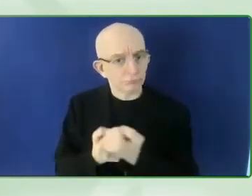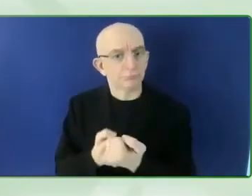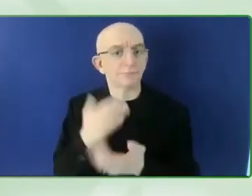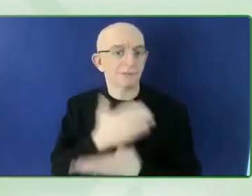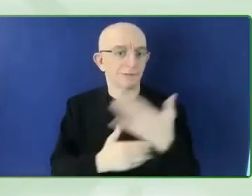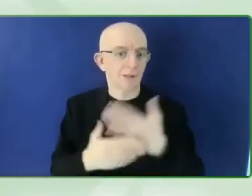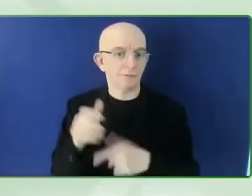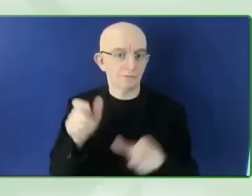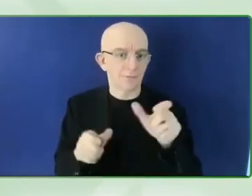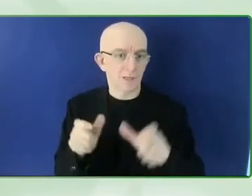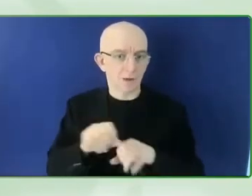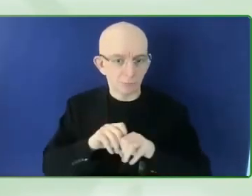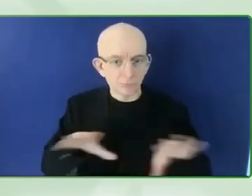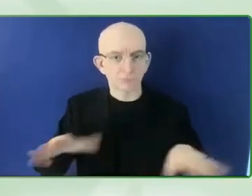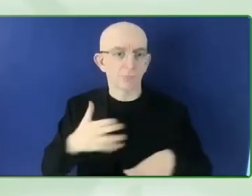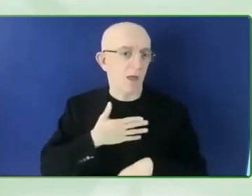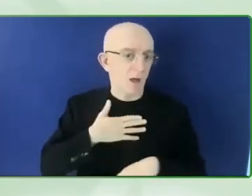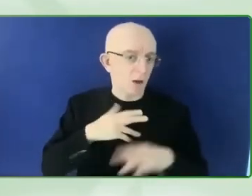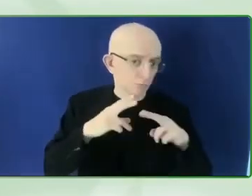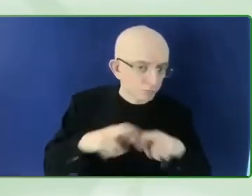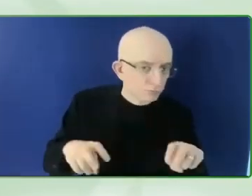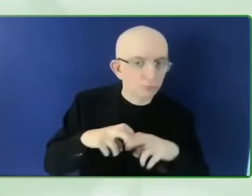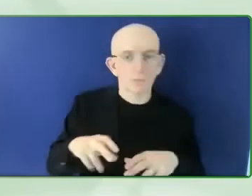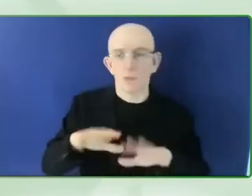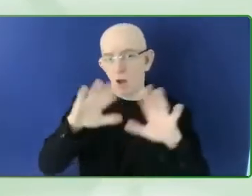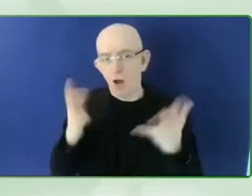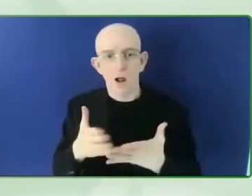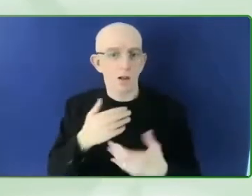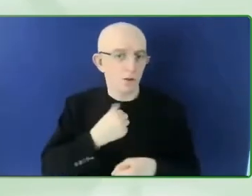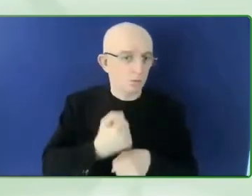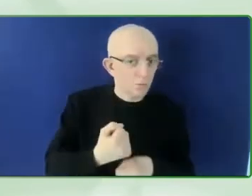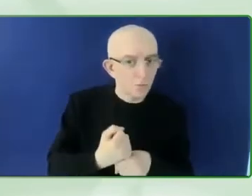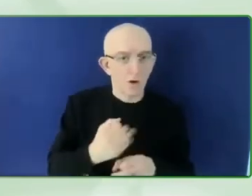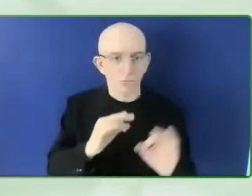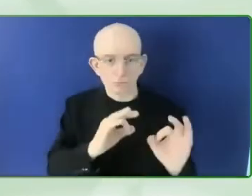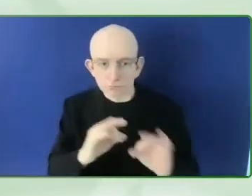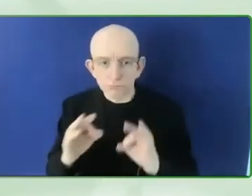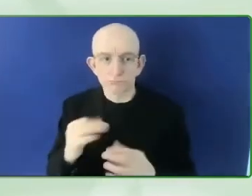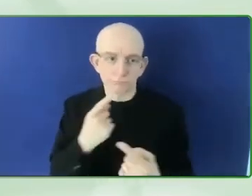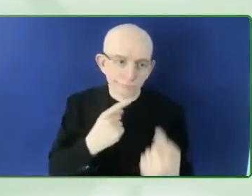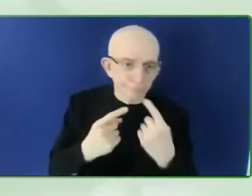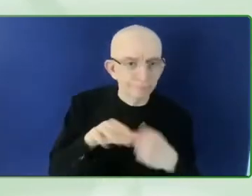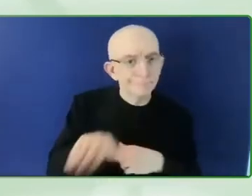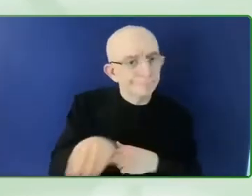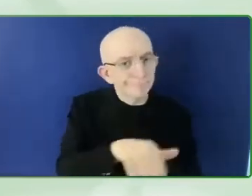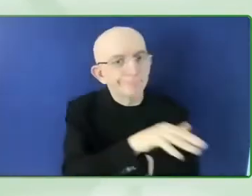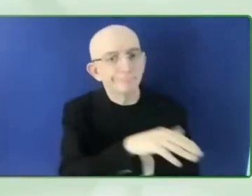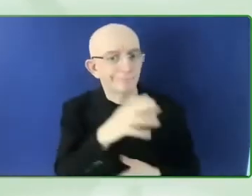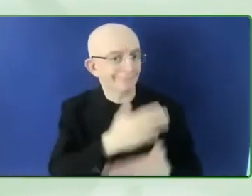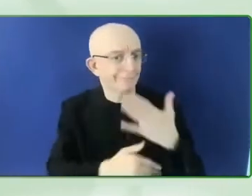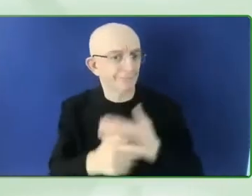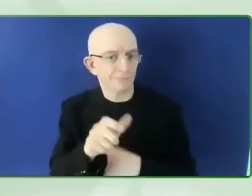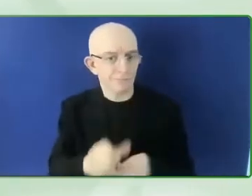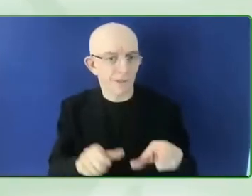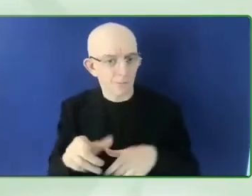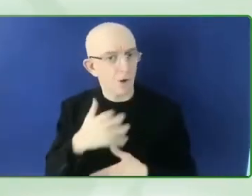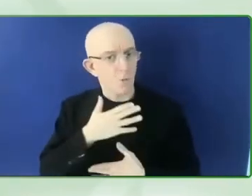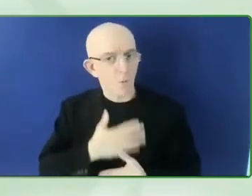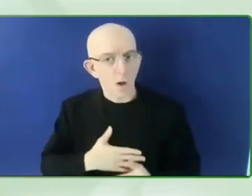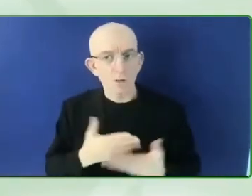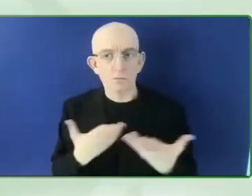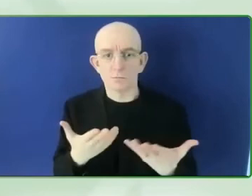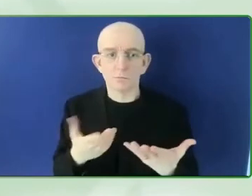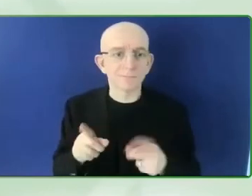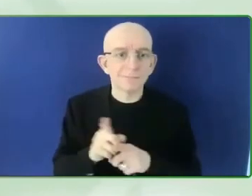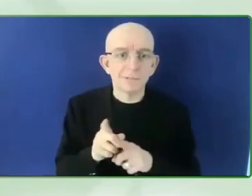community. And we can't do that without including persons with disabilities in the conversation. So that for us is a